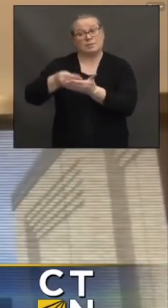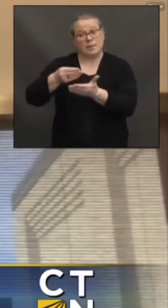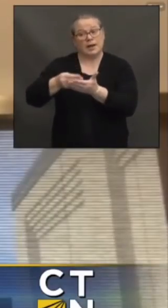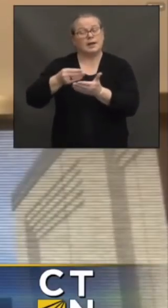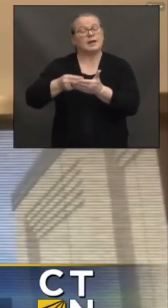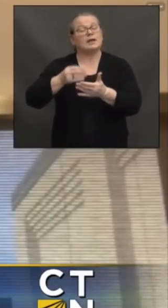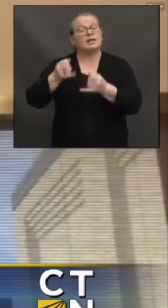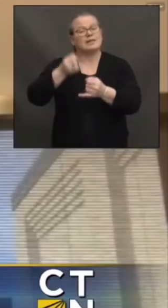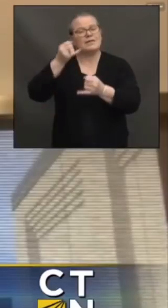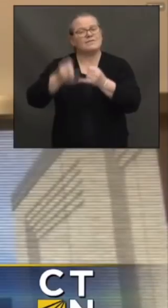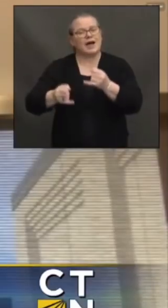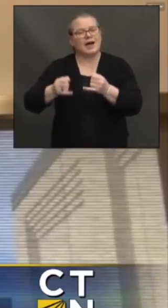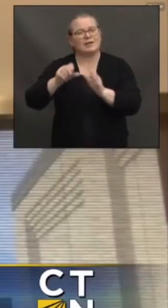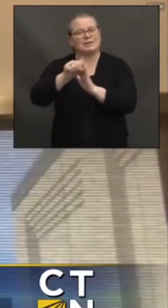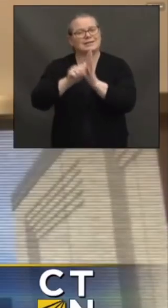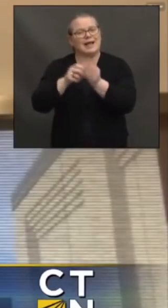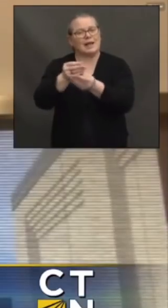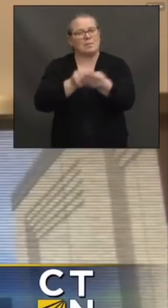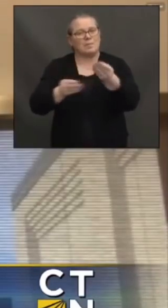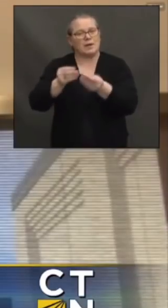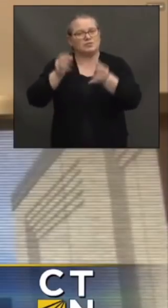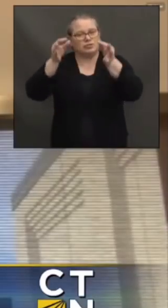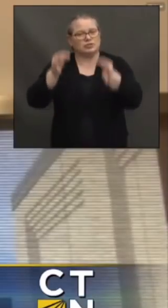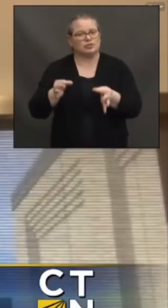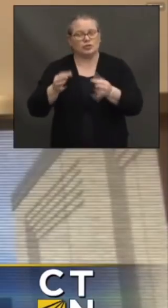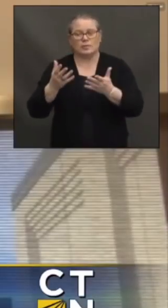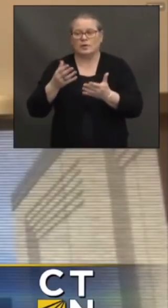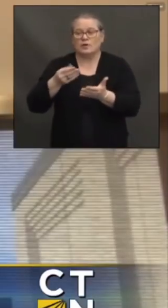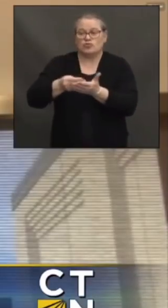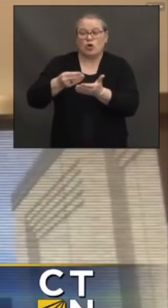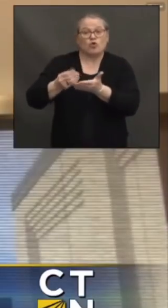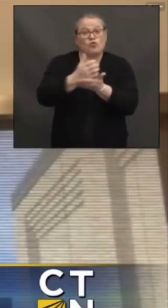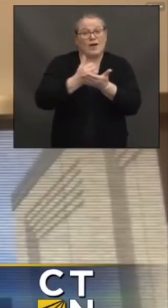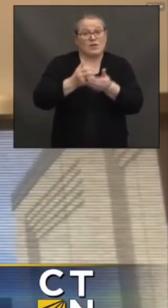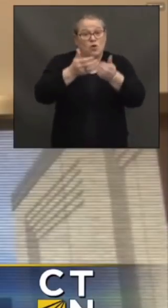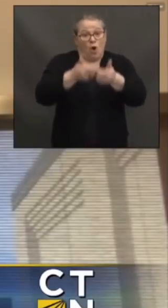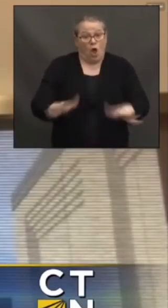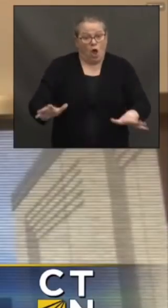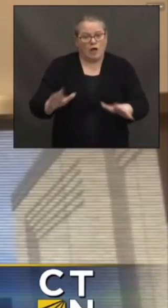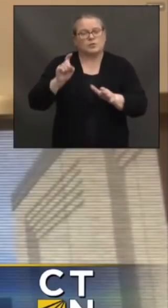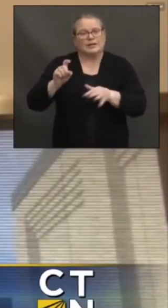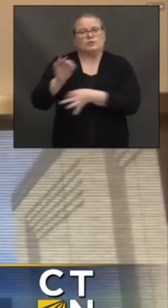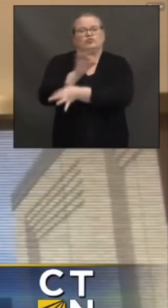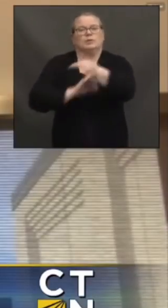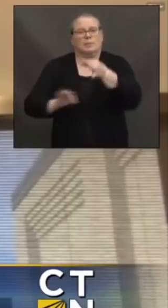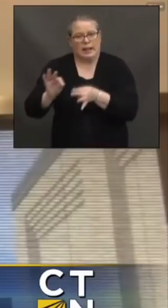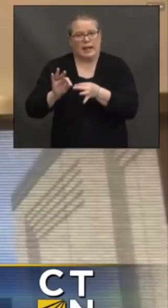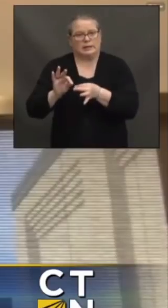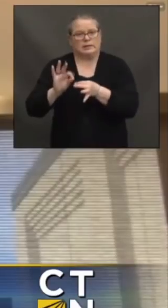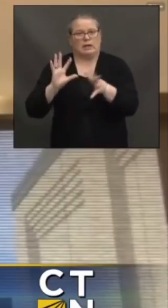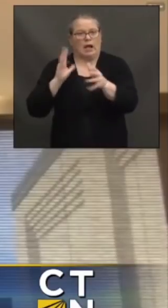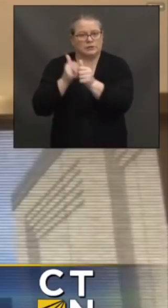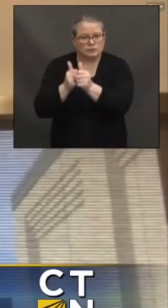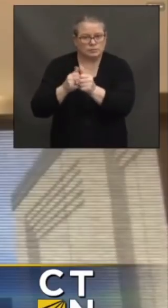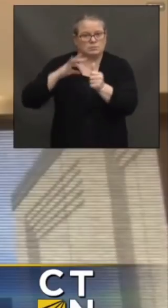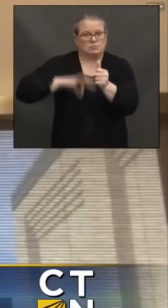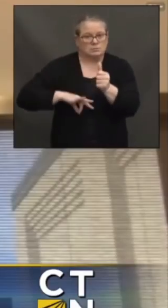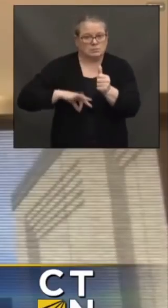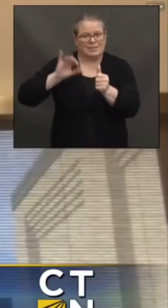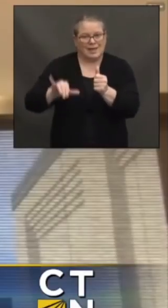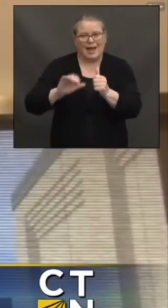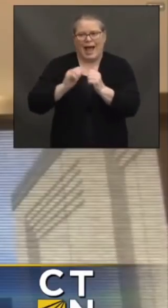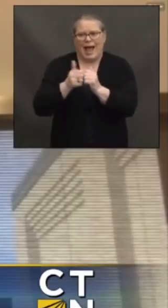How much will we need in order to take care of revenue replacement, final decisions on programs? Third,